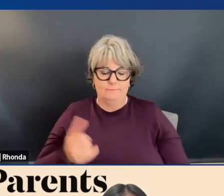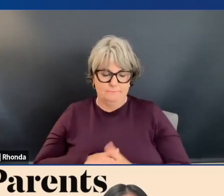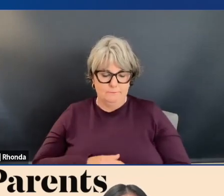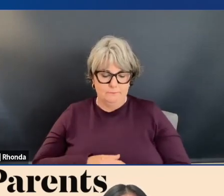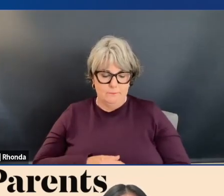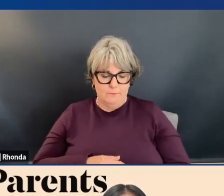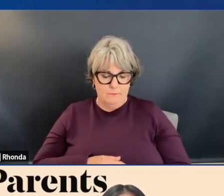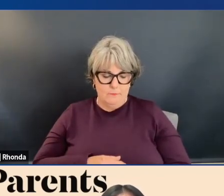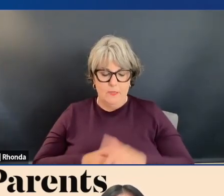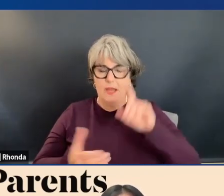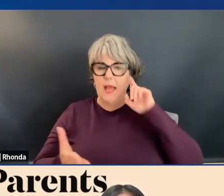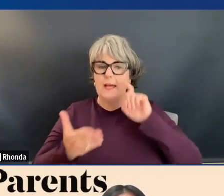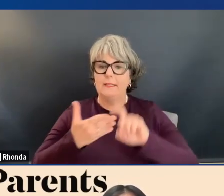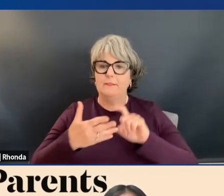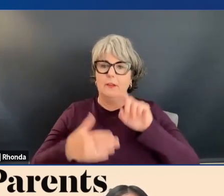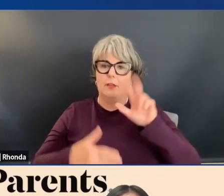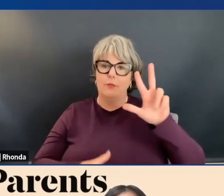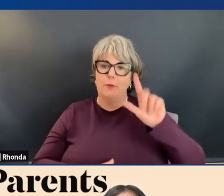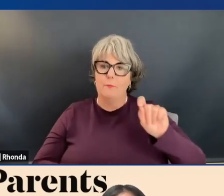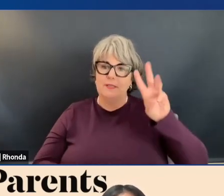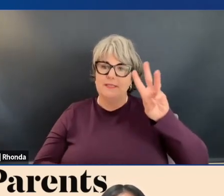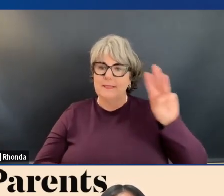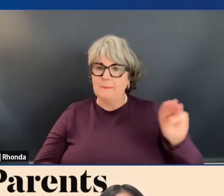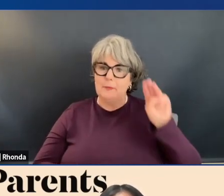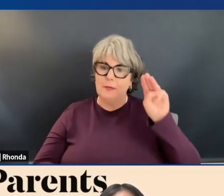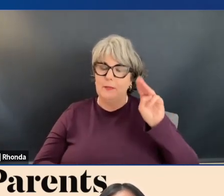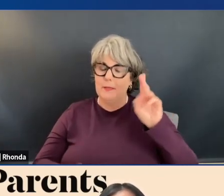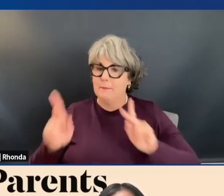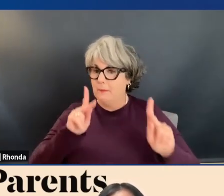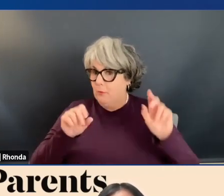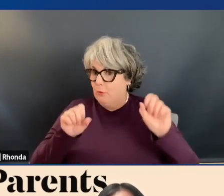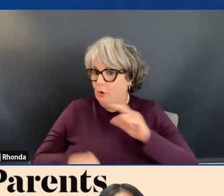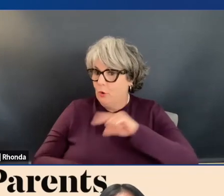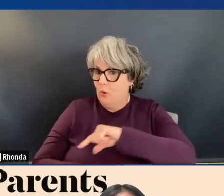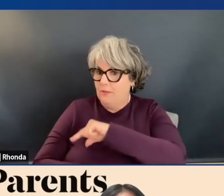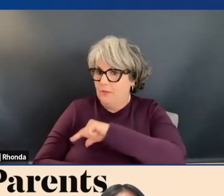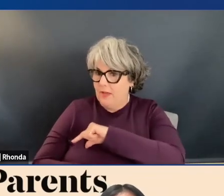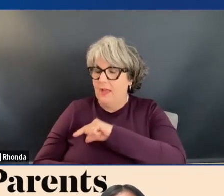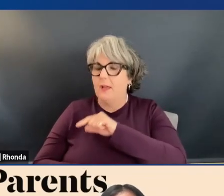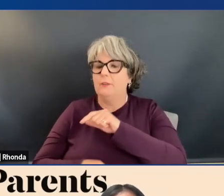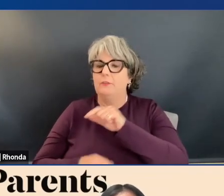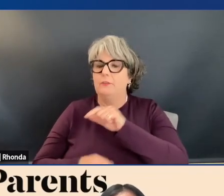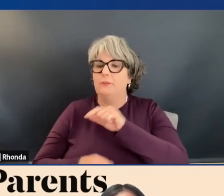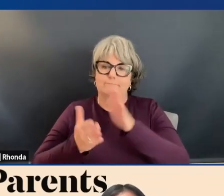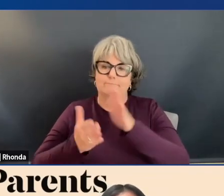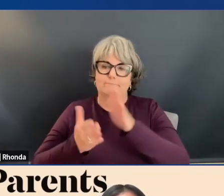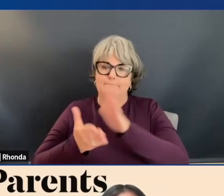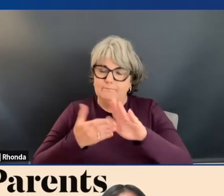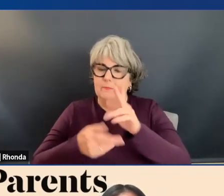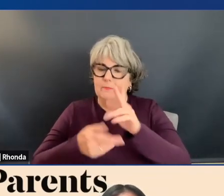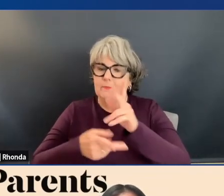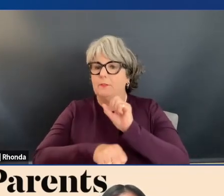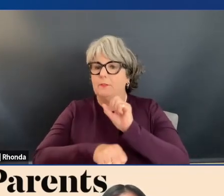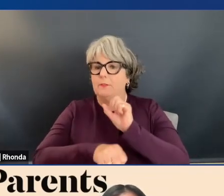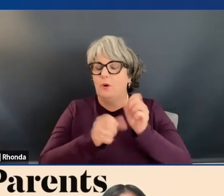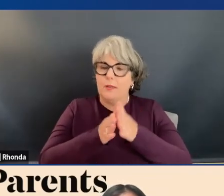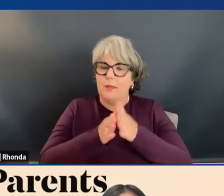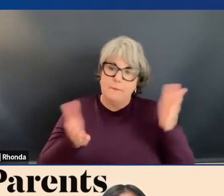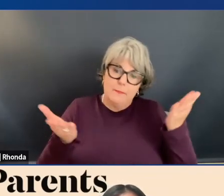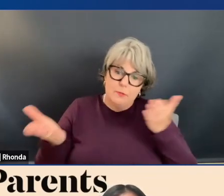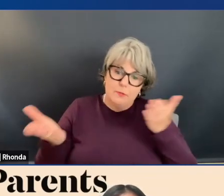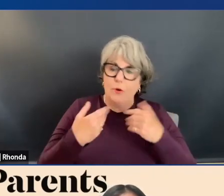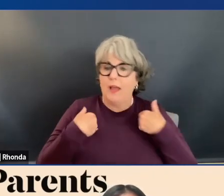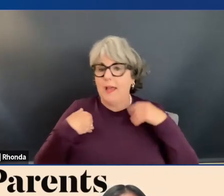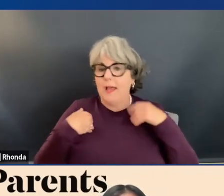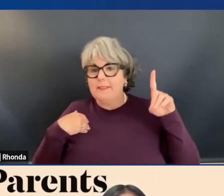We've also identified 3.6 million people who are eligible for loan forgiveness because they work in public service or have disability